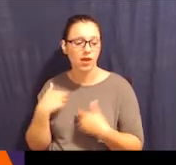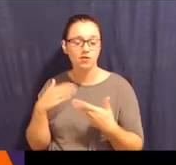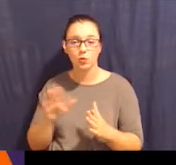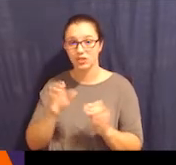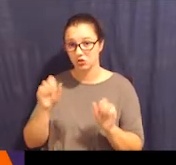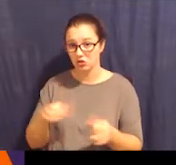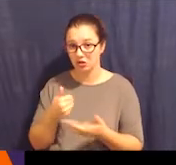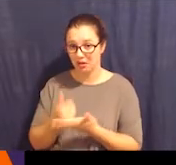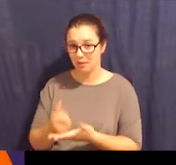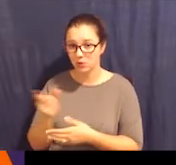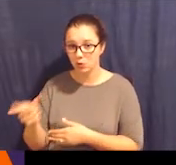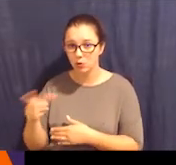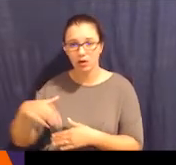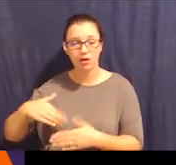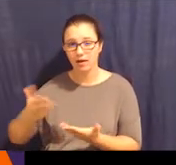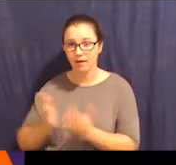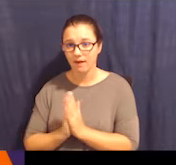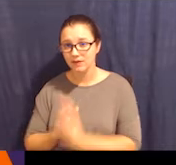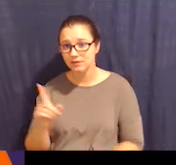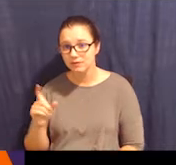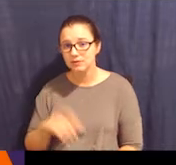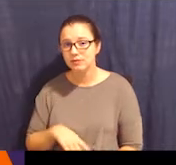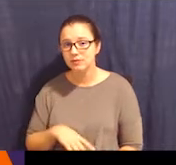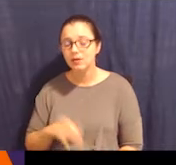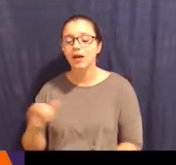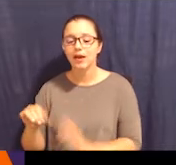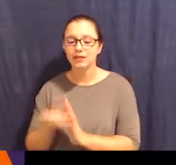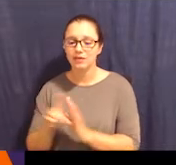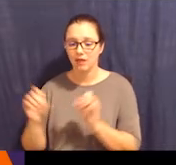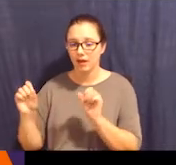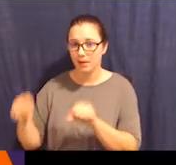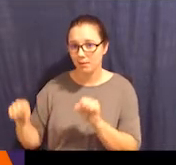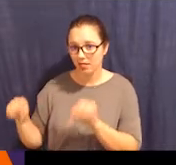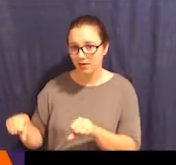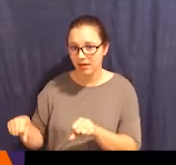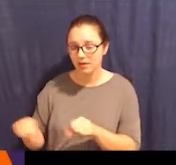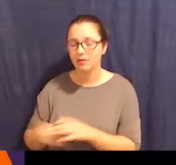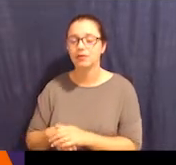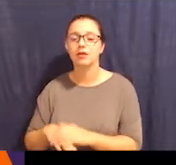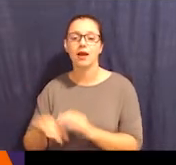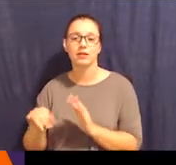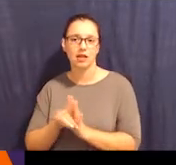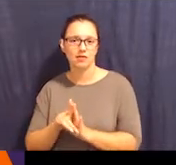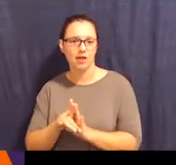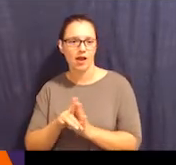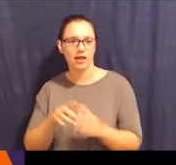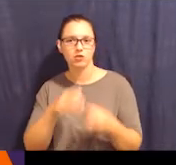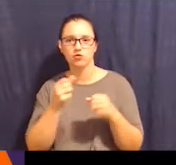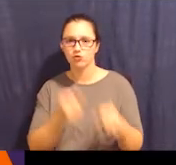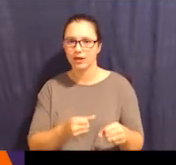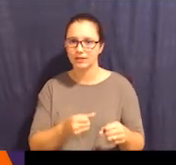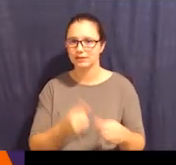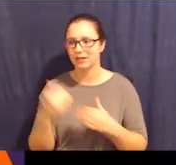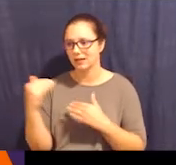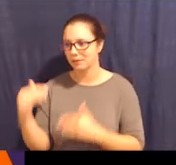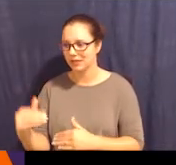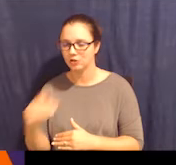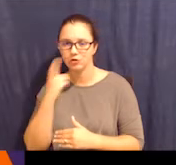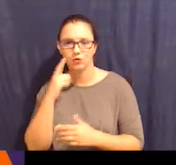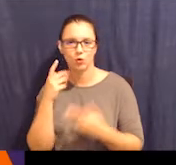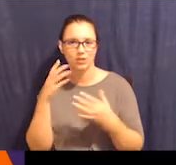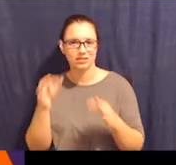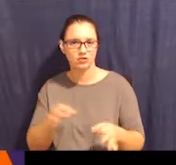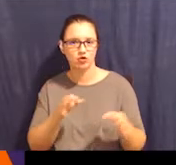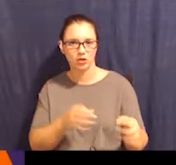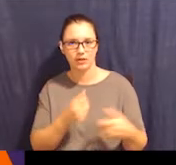Are there ways that they could help you? And you haven't asked yet. Identify abilities. So identify areas of strengths and limitations in